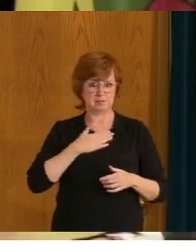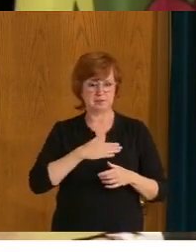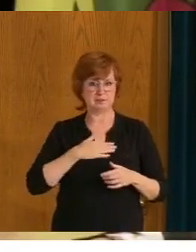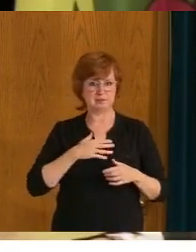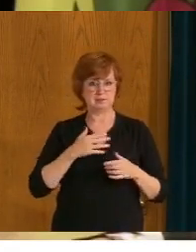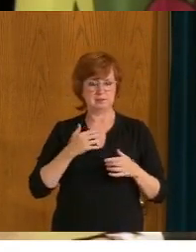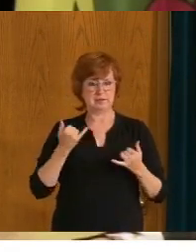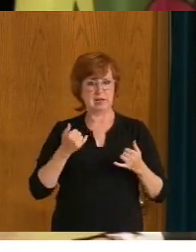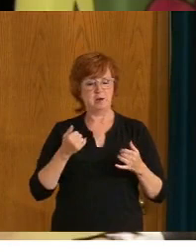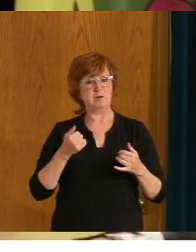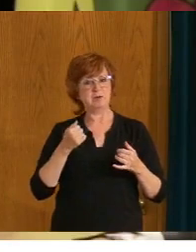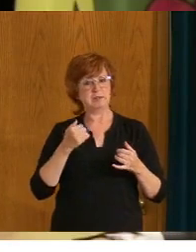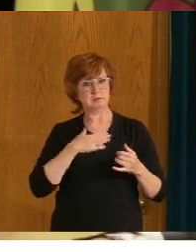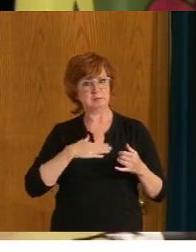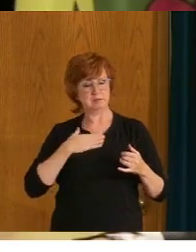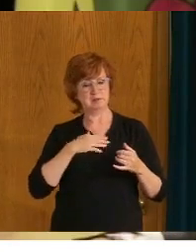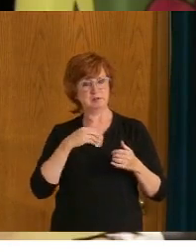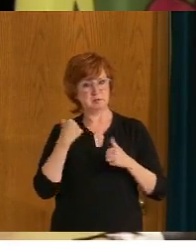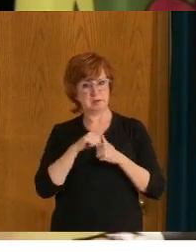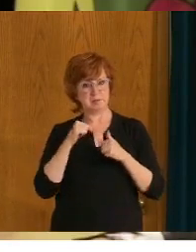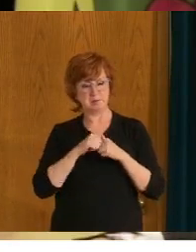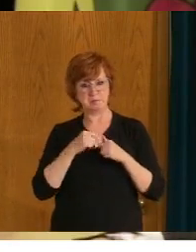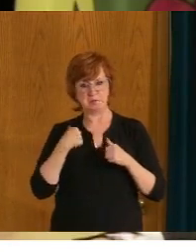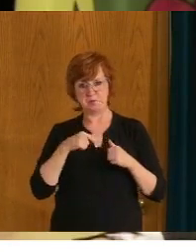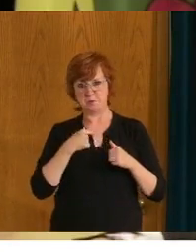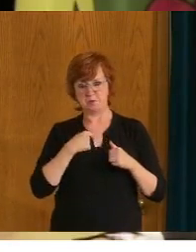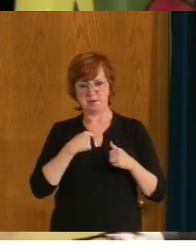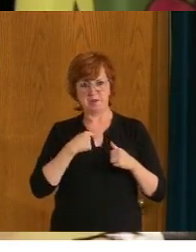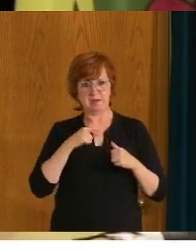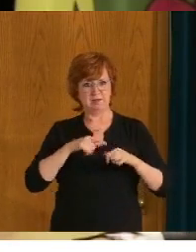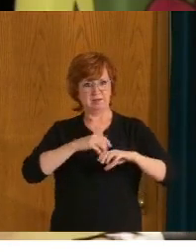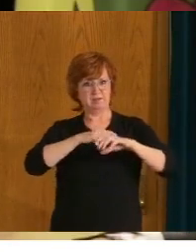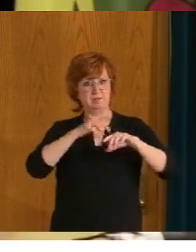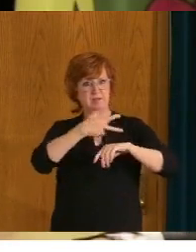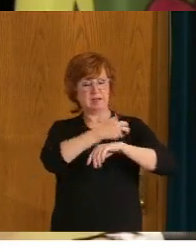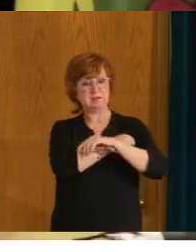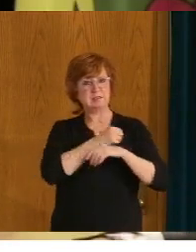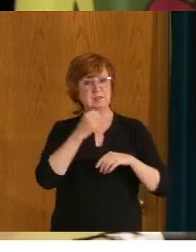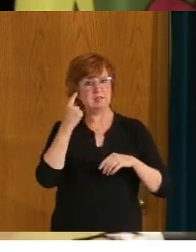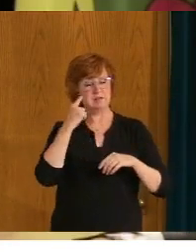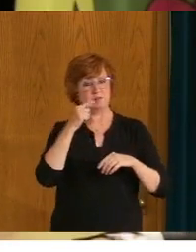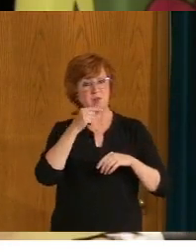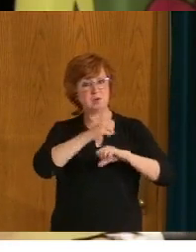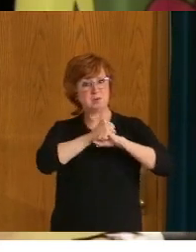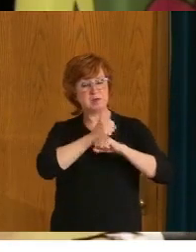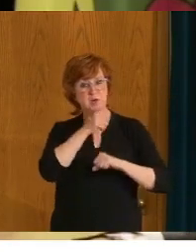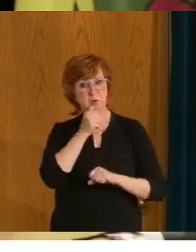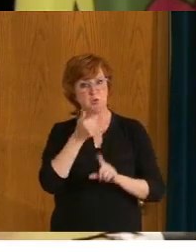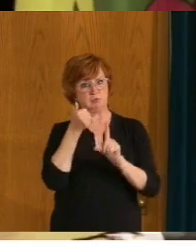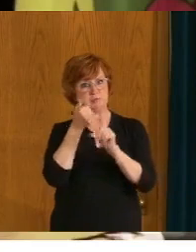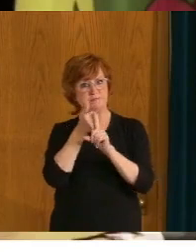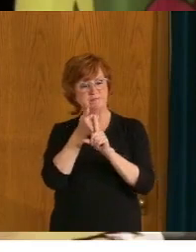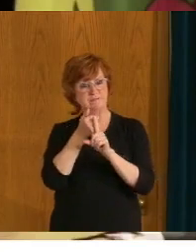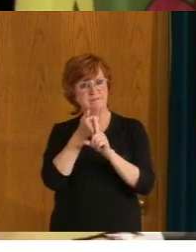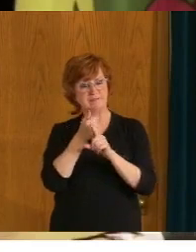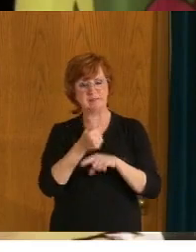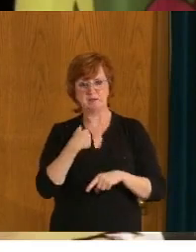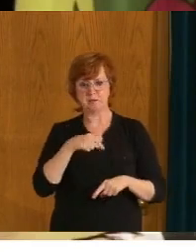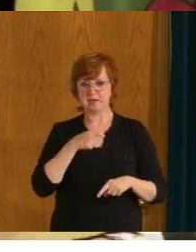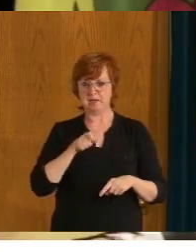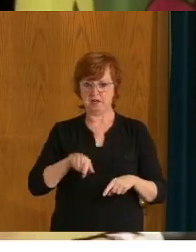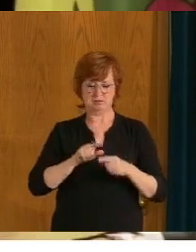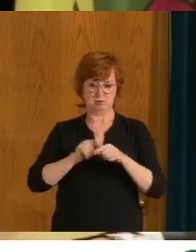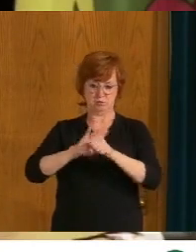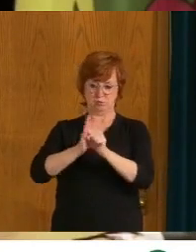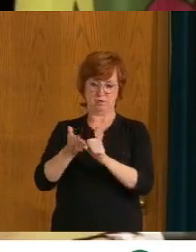protect yourself. we are going to learn to live with COVID. We aren't going to get through or cure COVID in any way. We're going to learn to live with